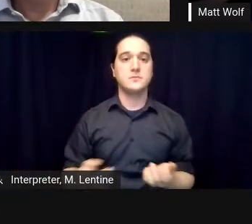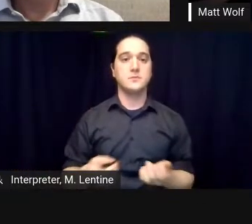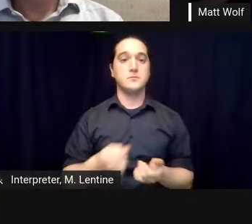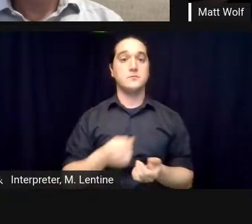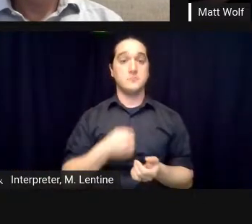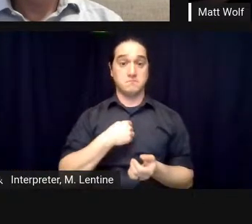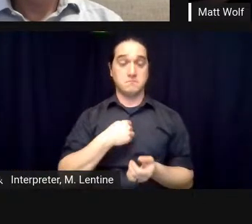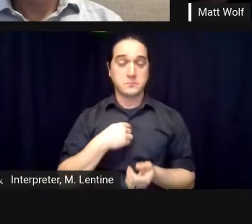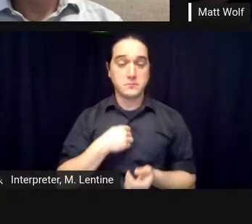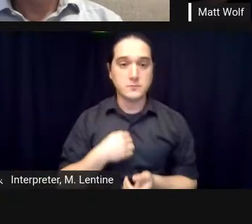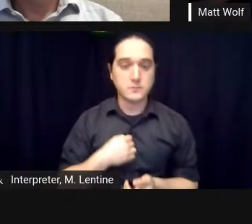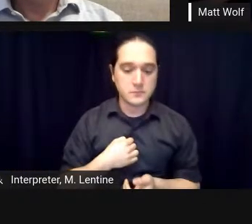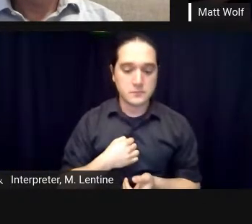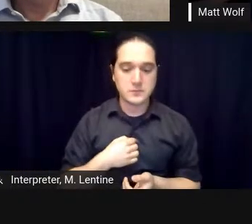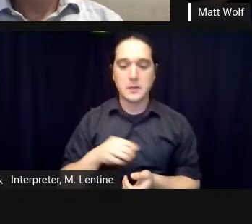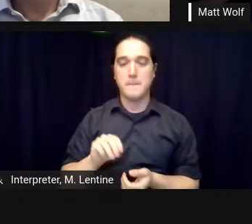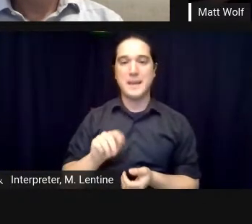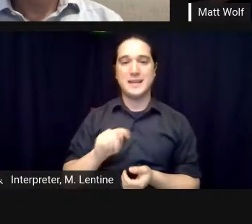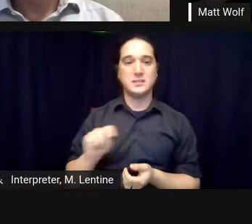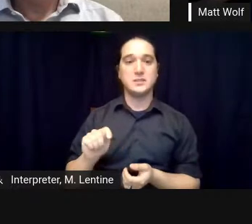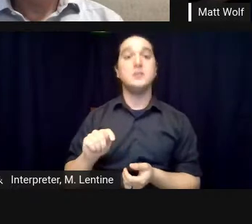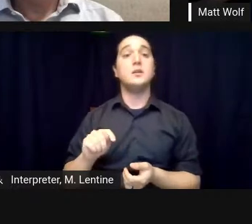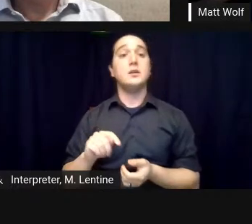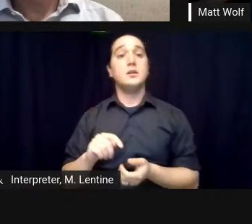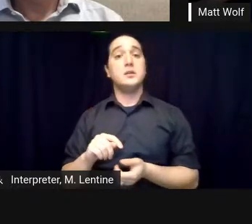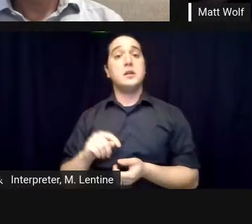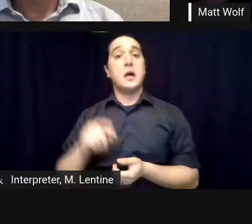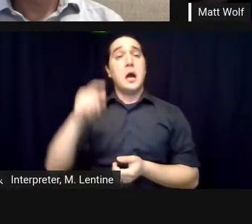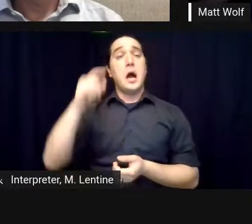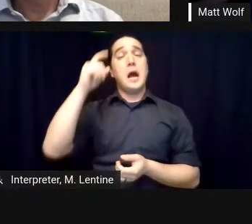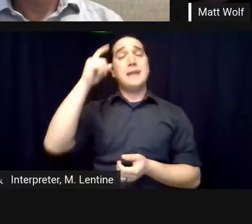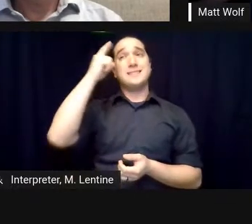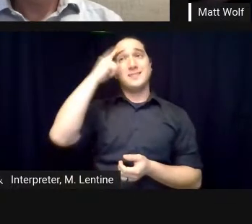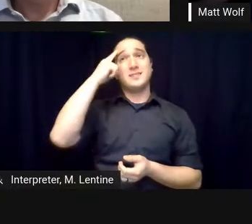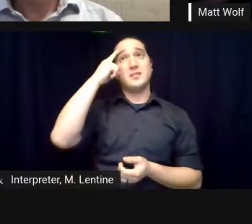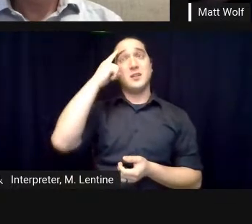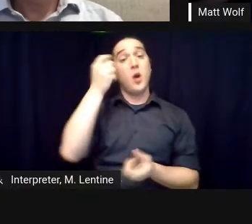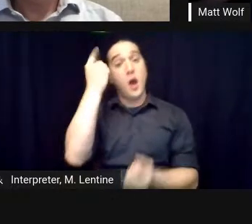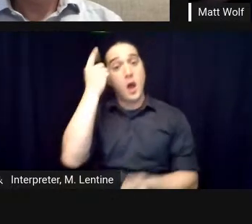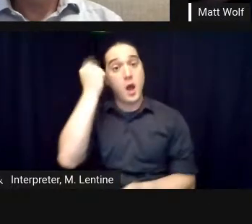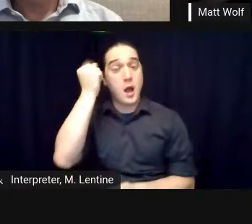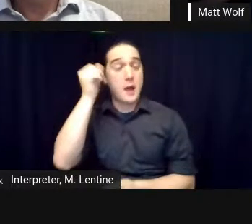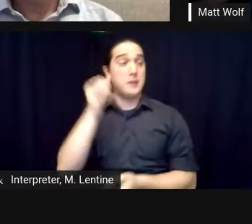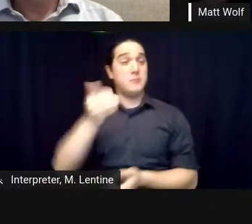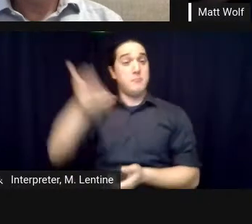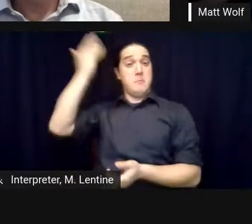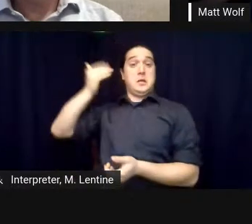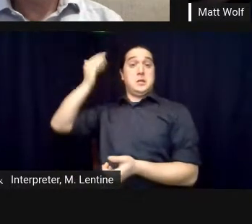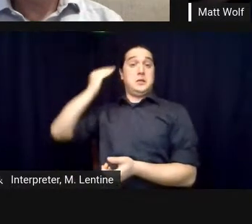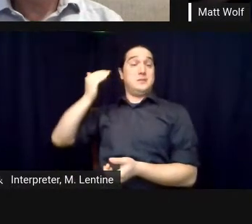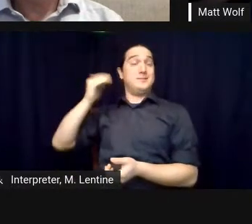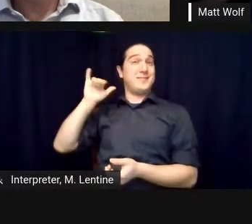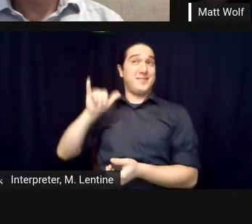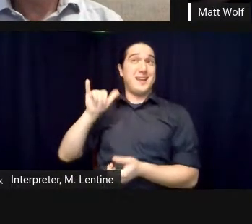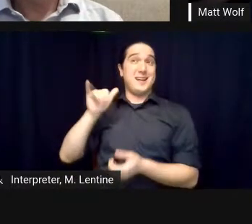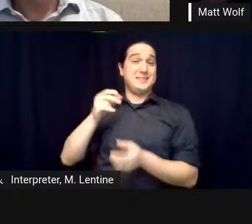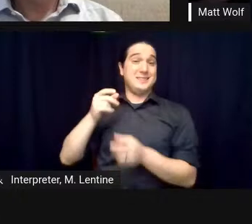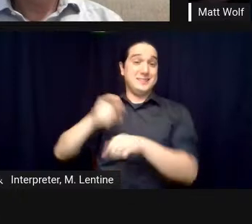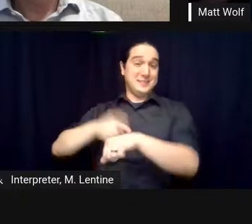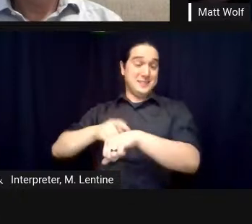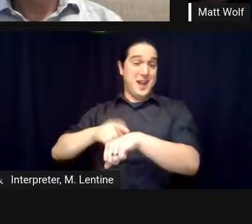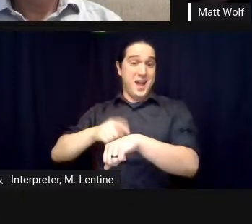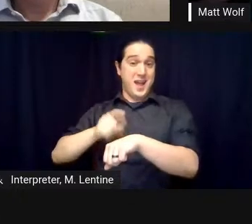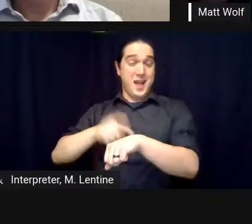is before reality television really took hold it's also before the internet it's a story that went viral in a sense but